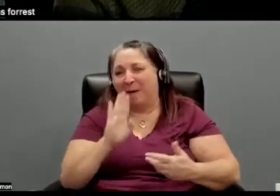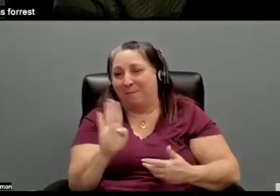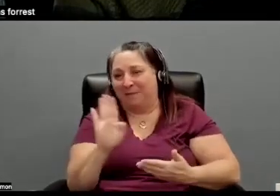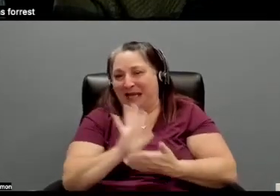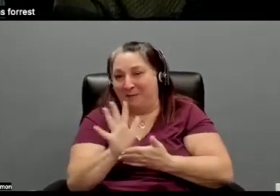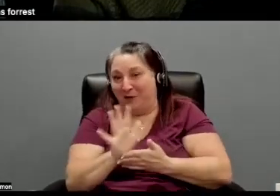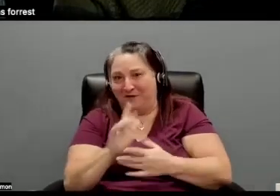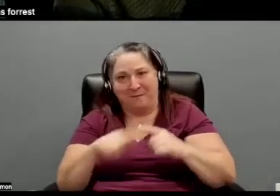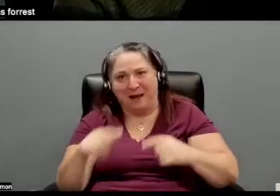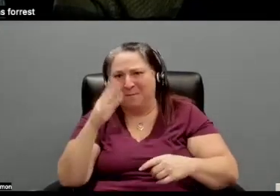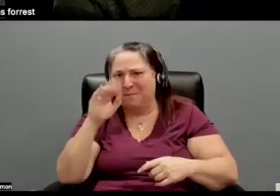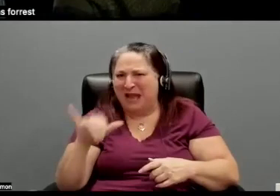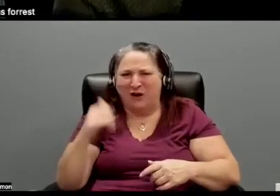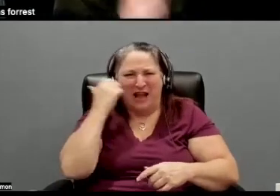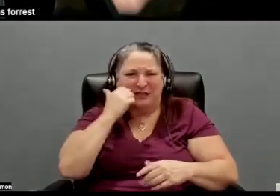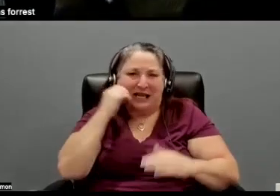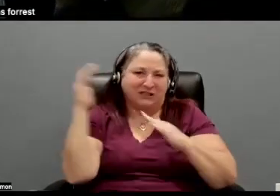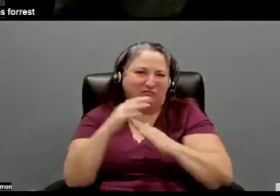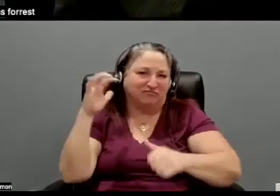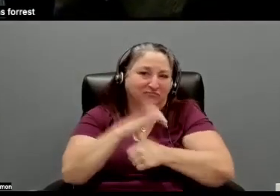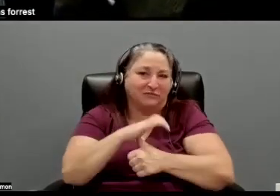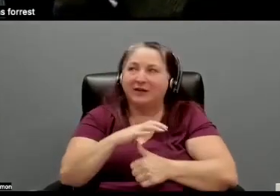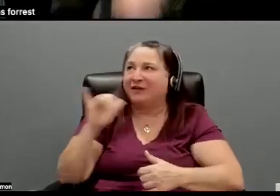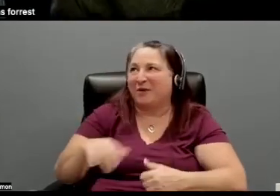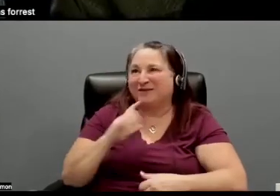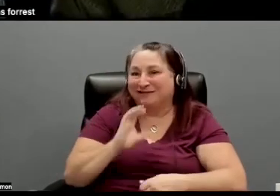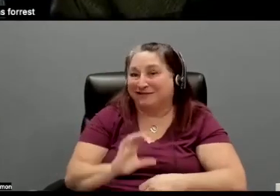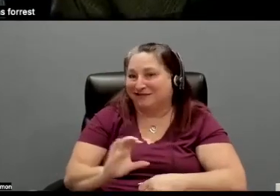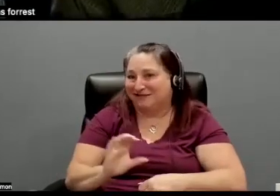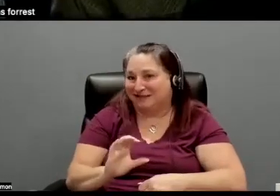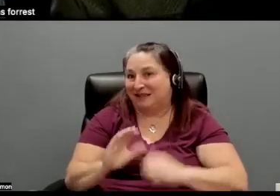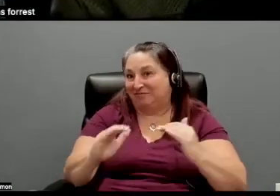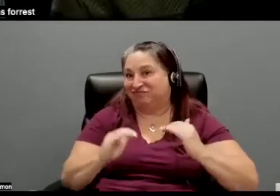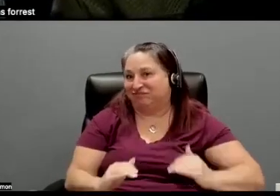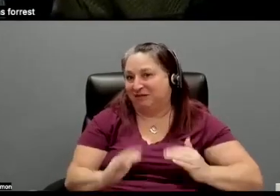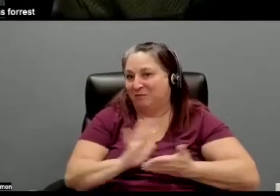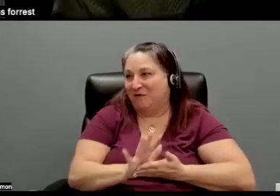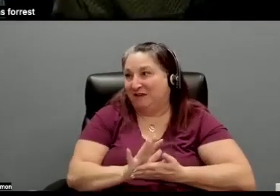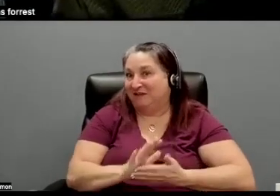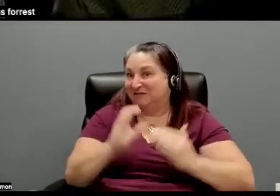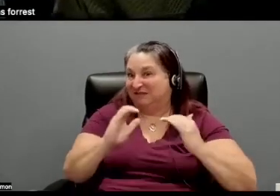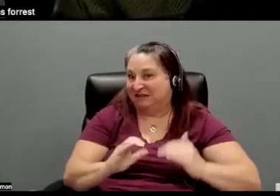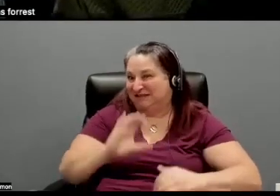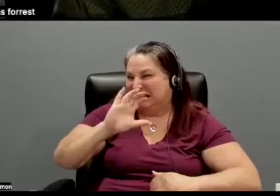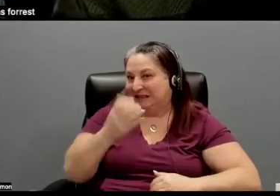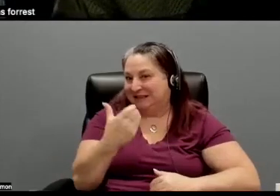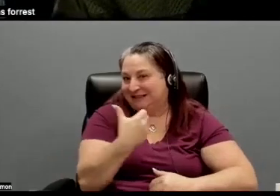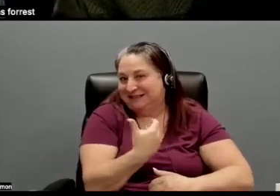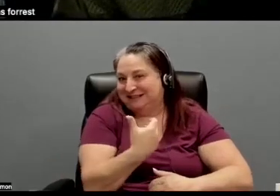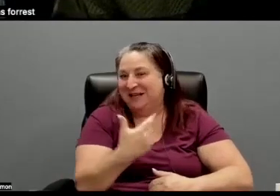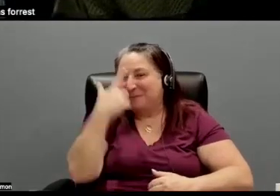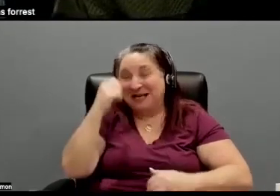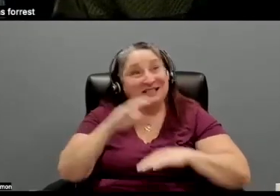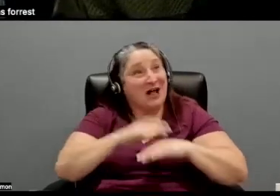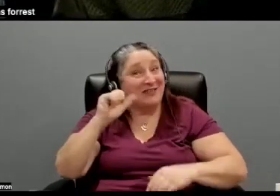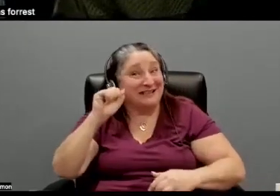his A game every day. It was a C movie. Well, C, and maybe it's backwards. C movie. Oh, I get it. Cause, cause it's on the